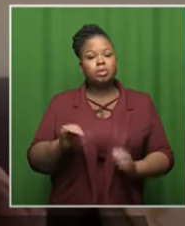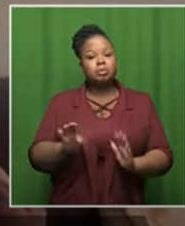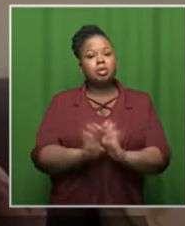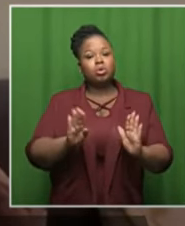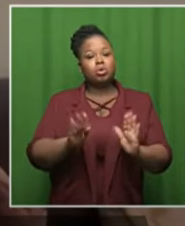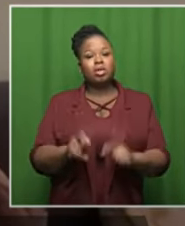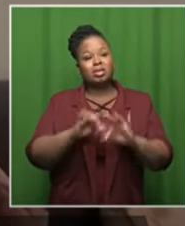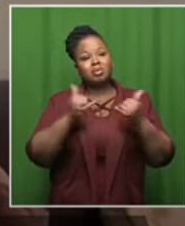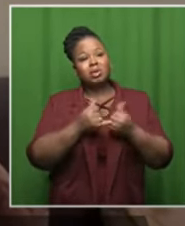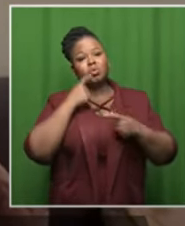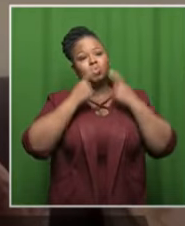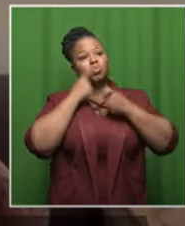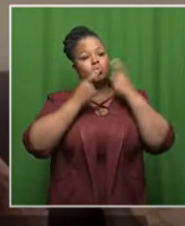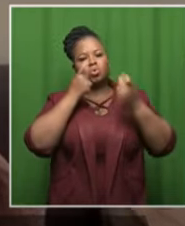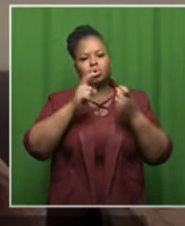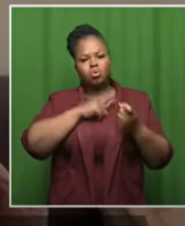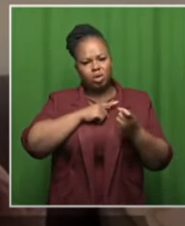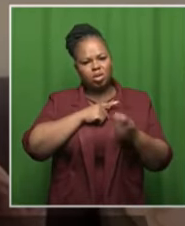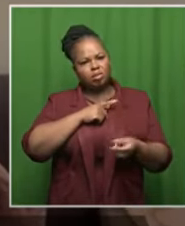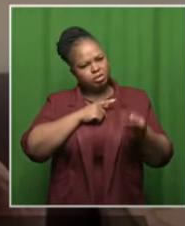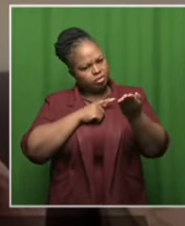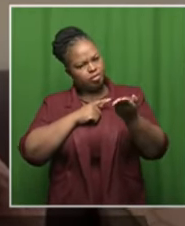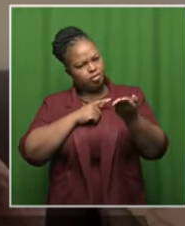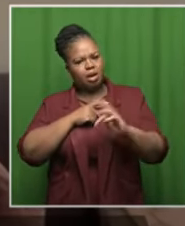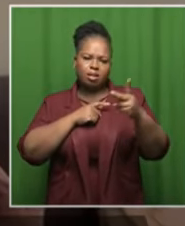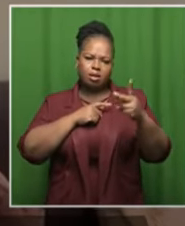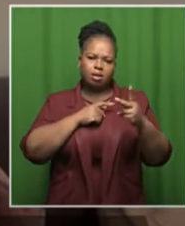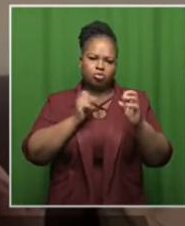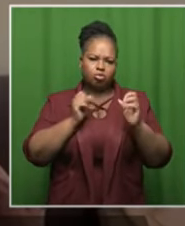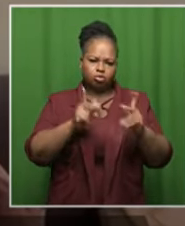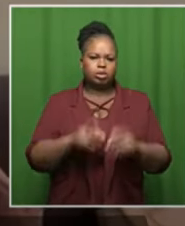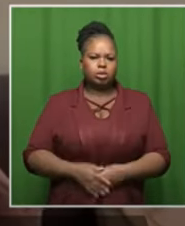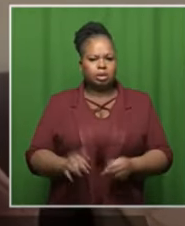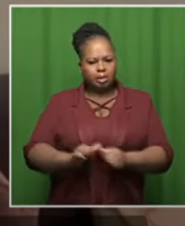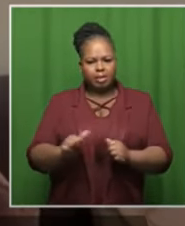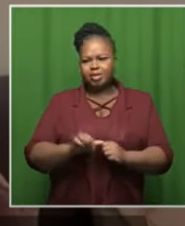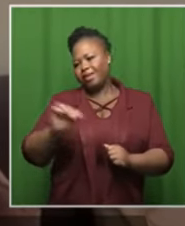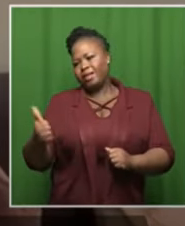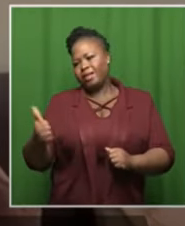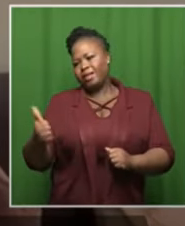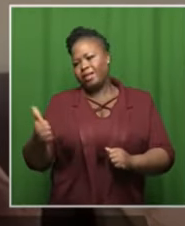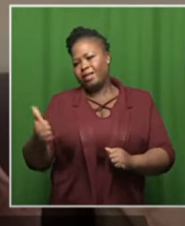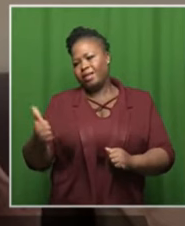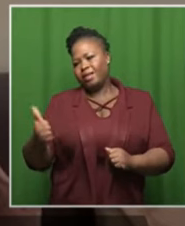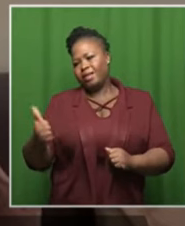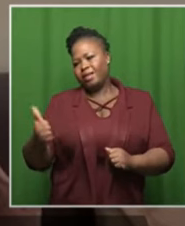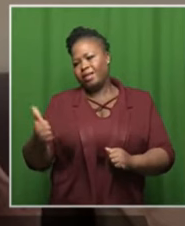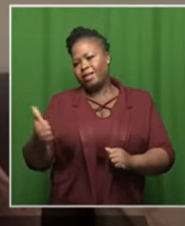these companies that's complaining about the deal put another deal there put another deal better than the equity deal we will be